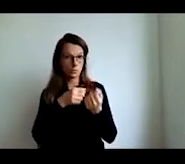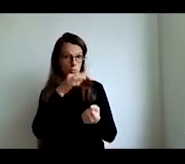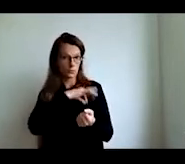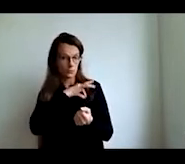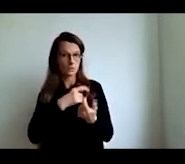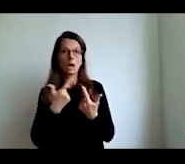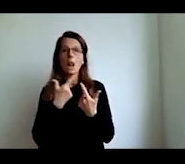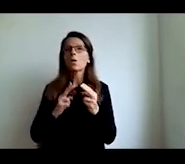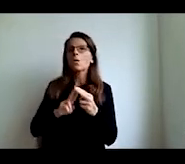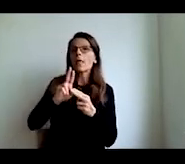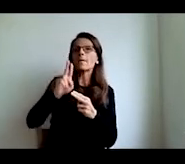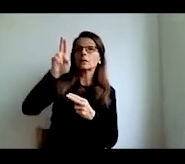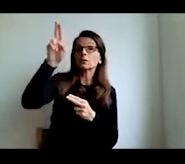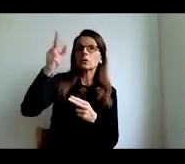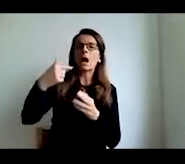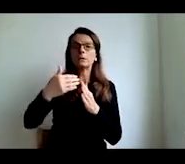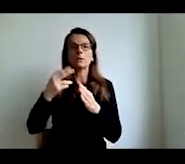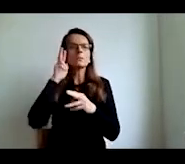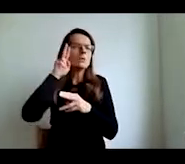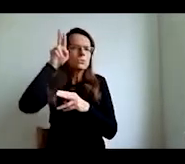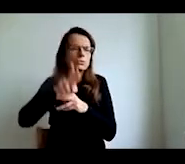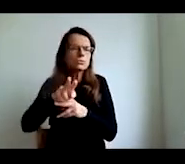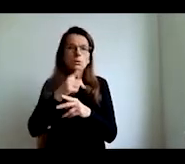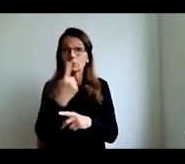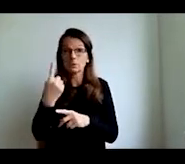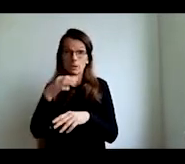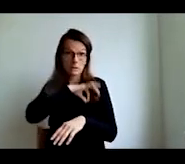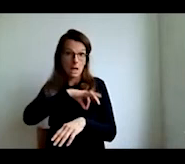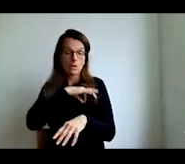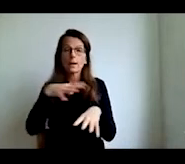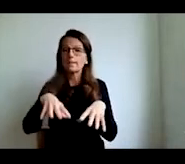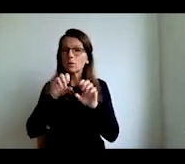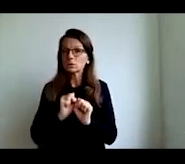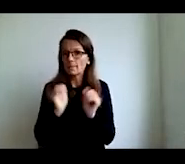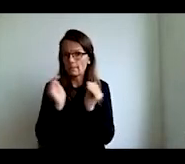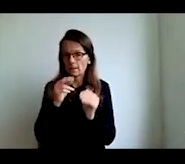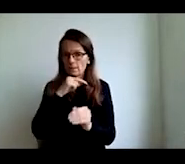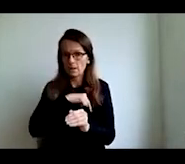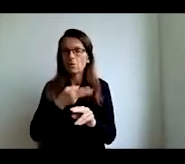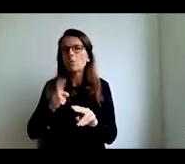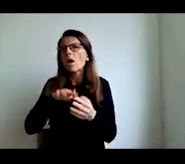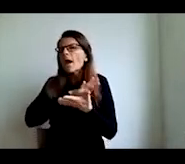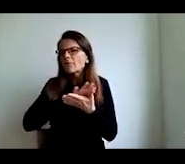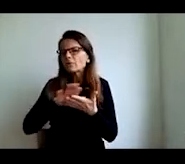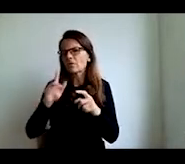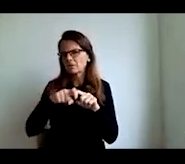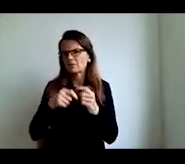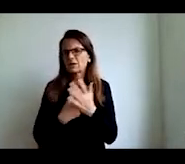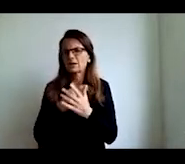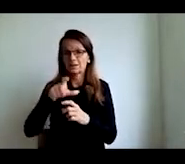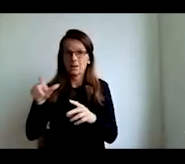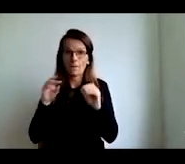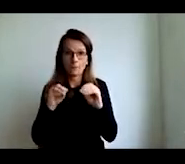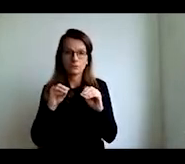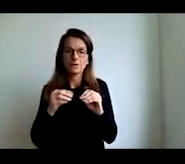can take over larger tasks where technology signals teachers when they need to interact and you can see their applications where technology